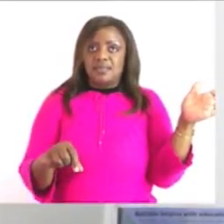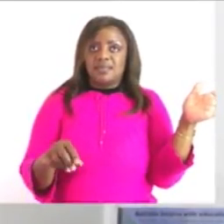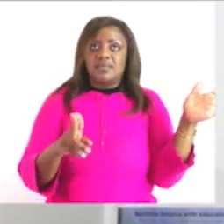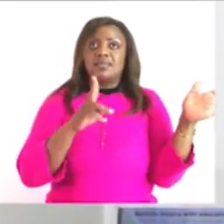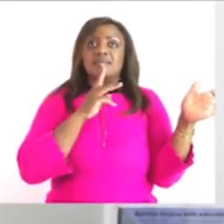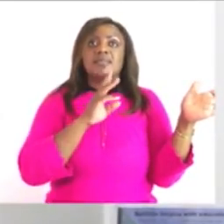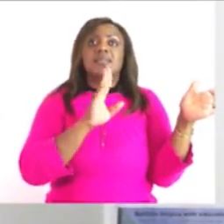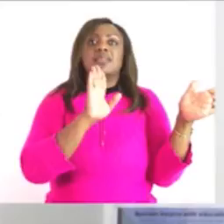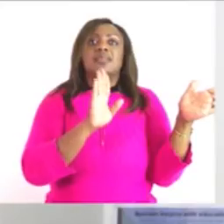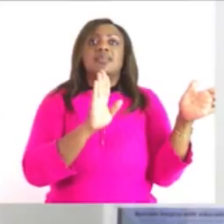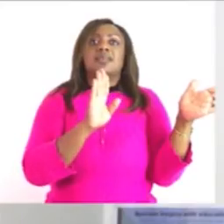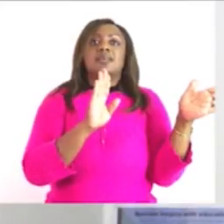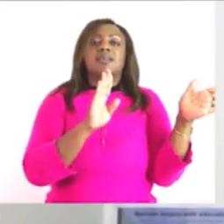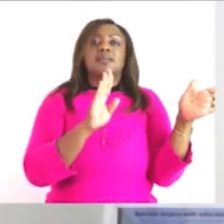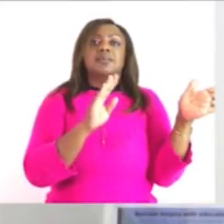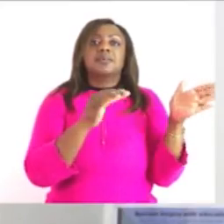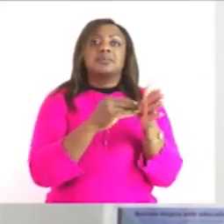fourteen point five and i stopped